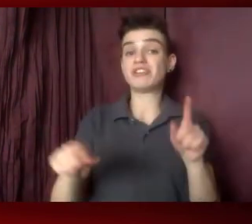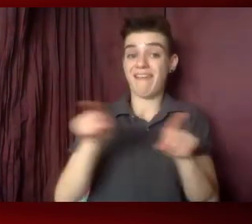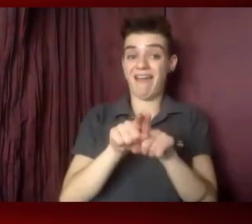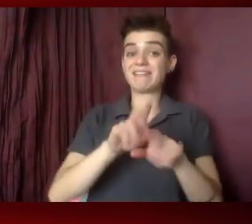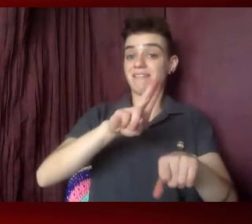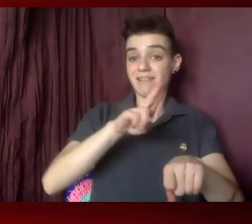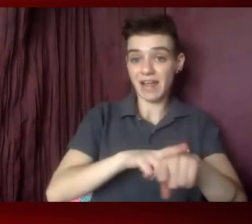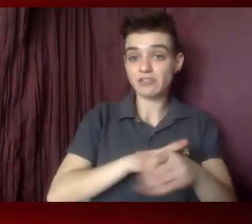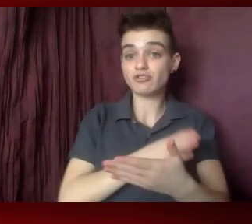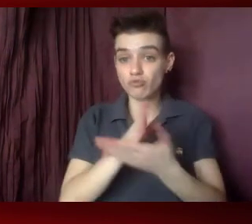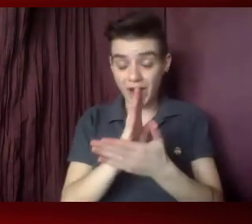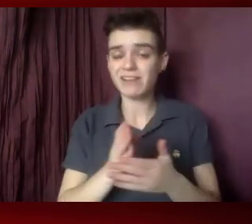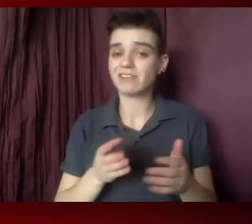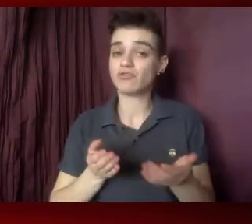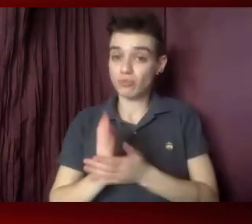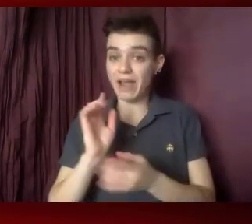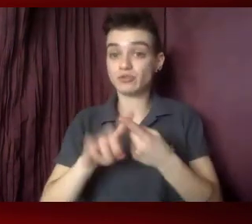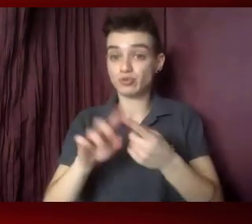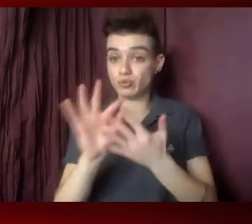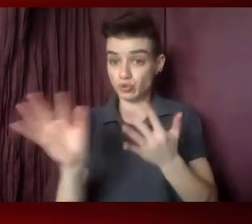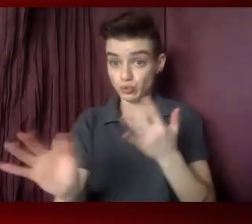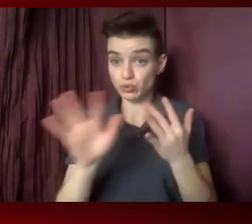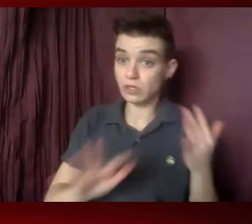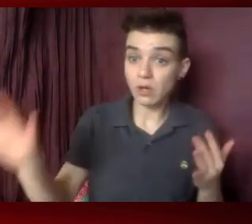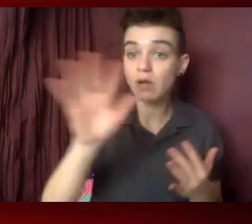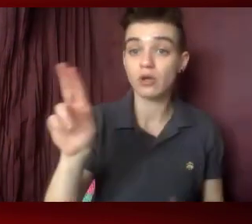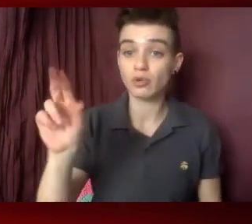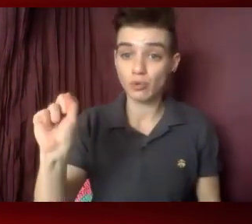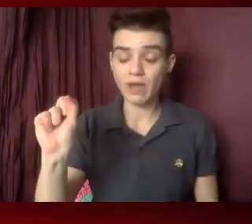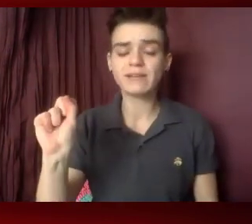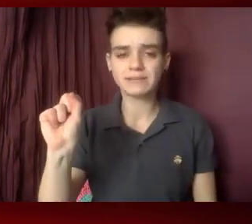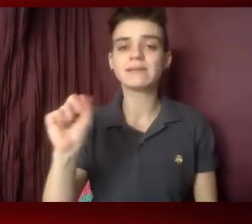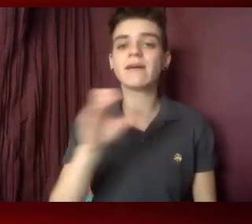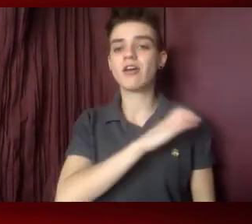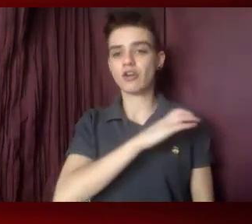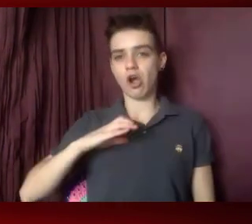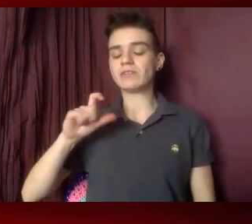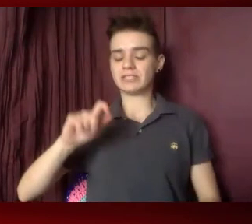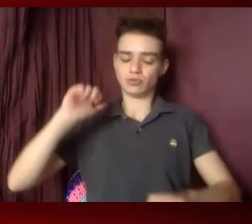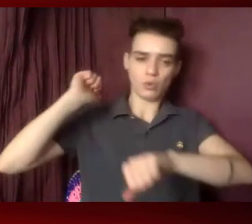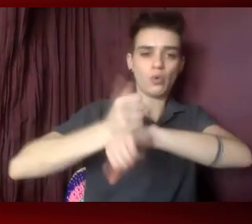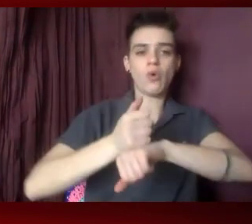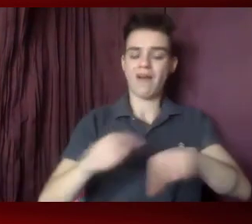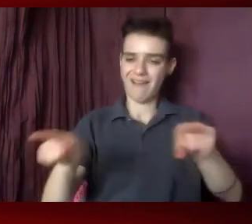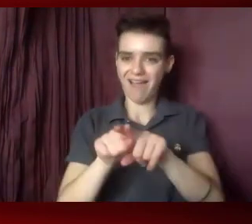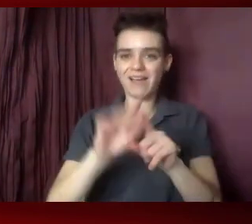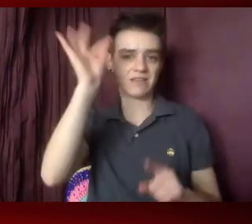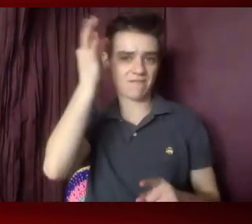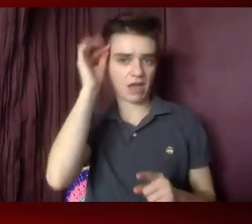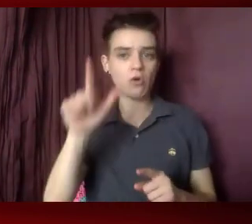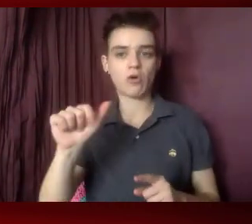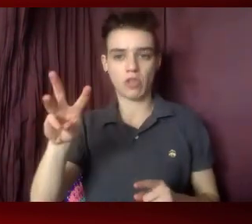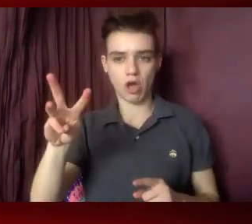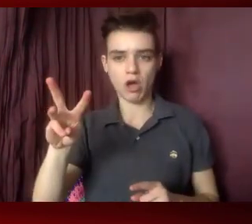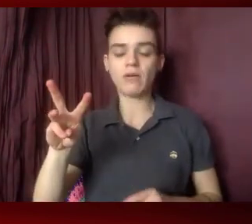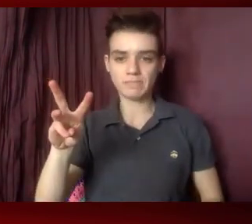national right to choose, for Congress to codify into federal law the right, the constitutional right to a